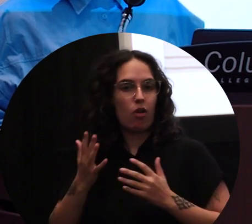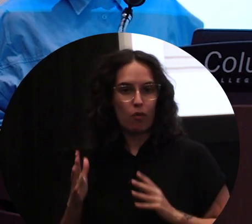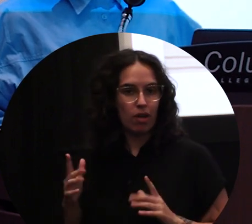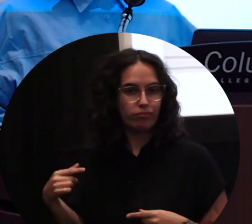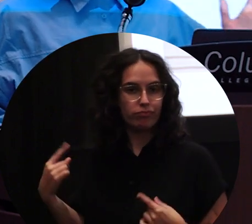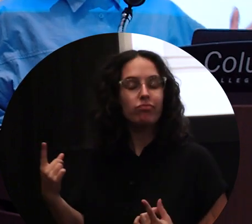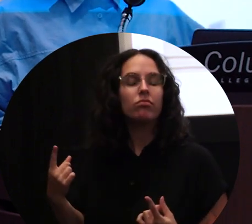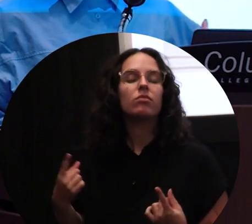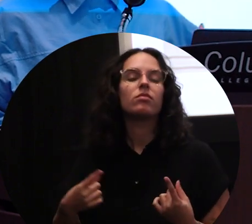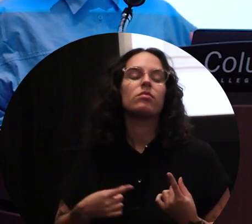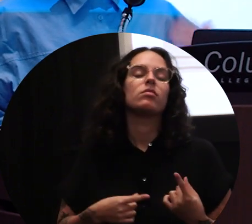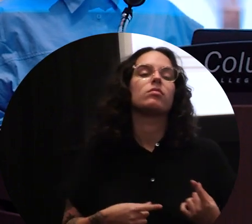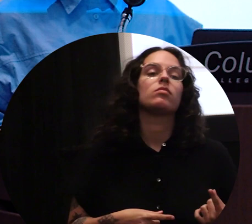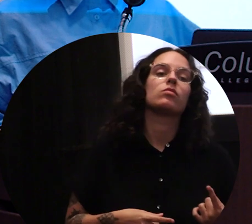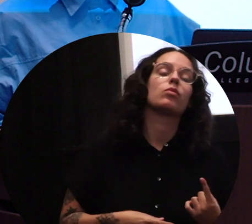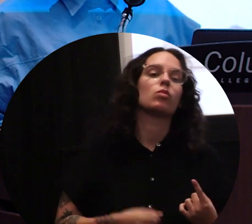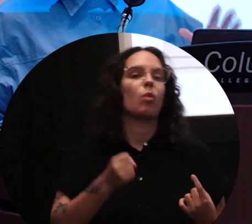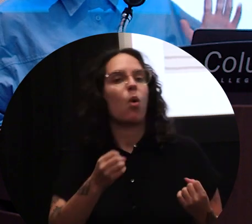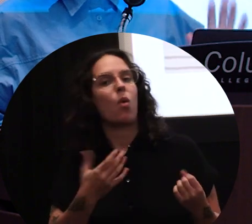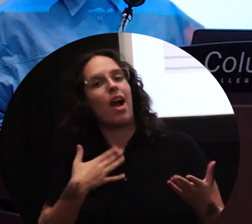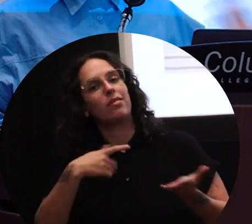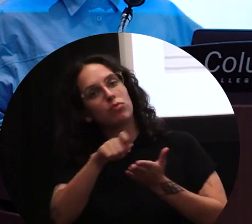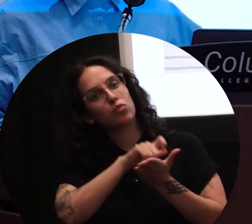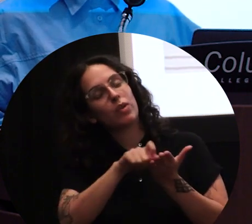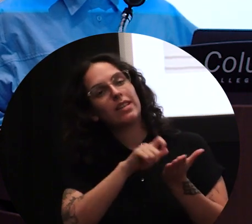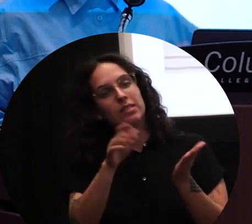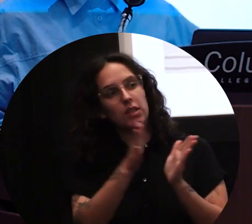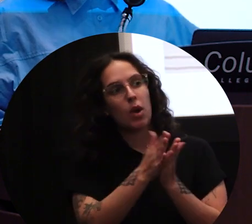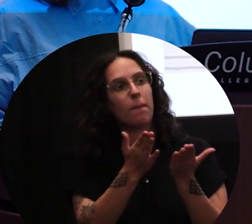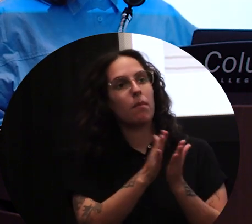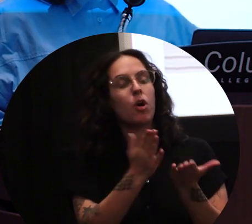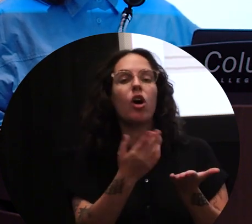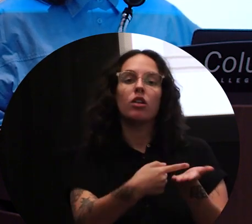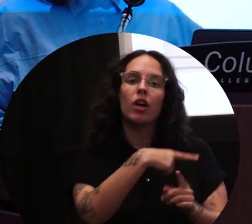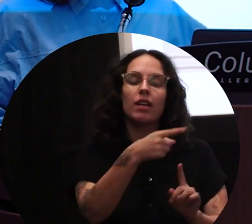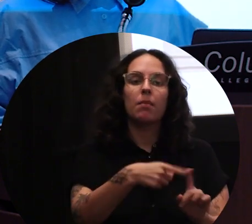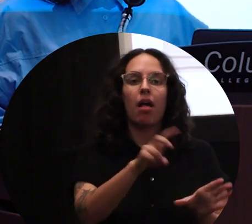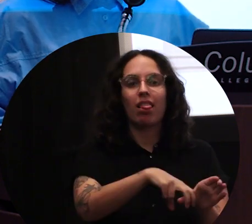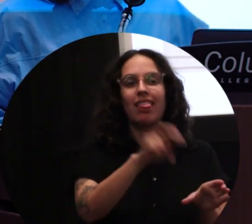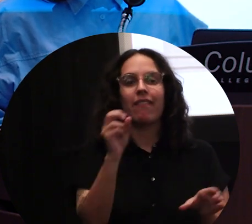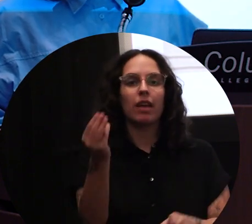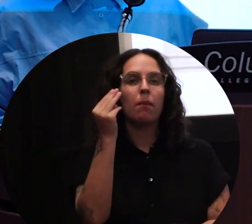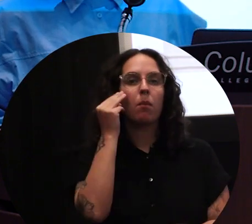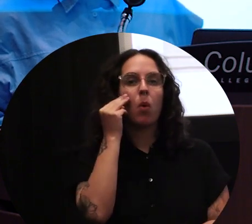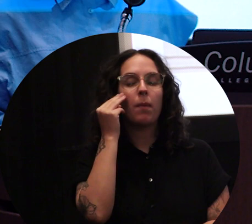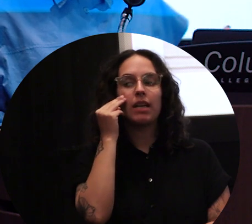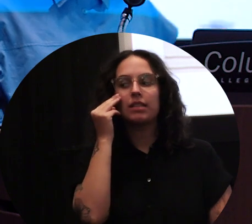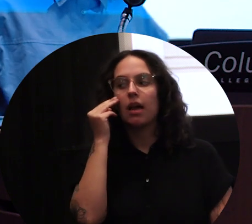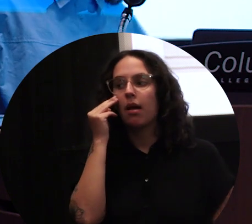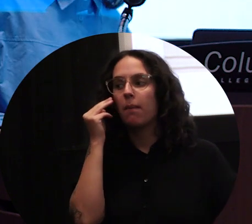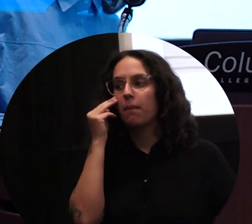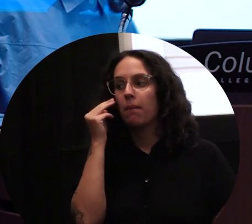at that point, so I've written this book where I published talking about my exodus of leaving Mormonism. And then now I was